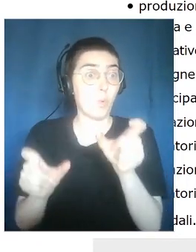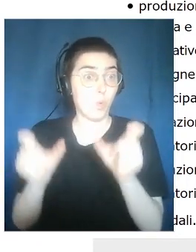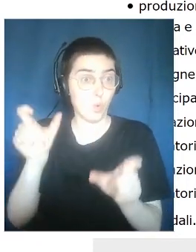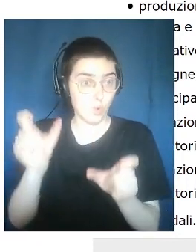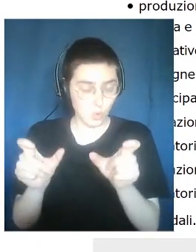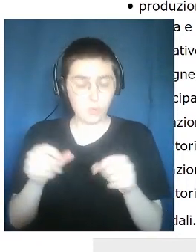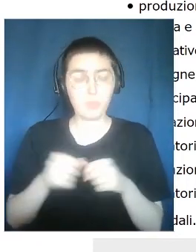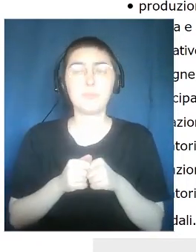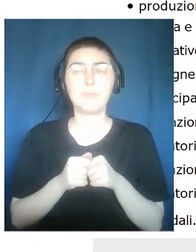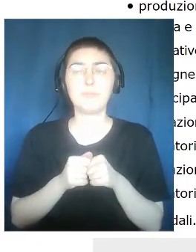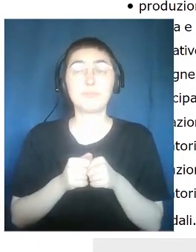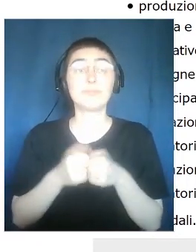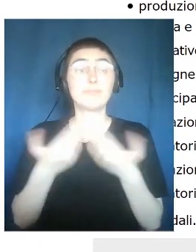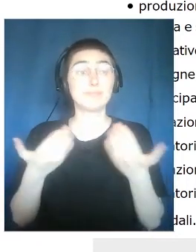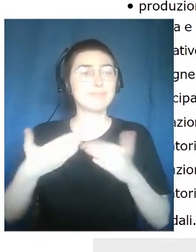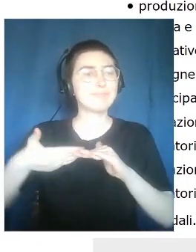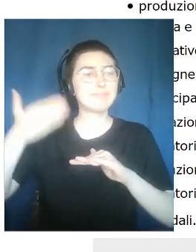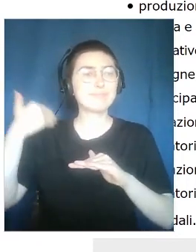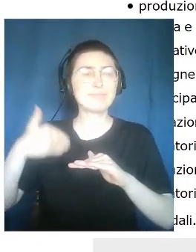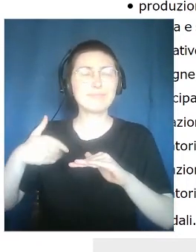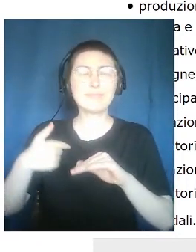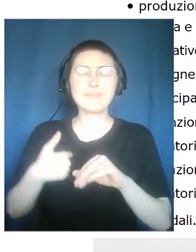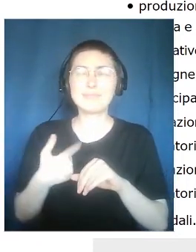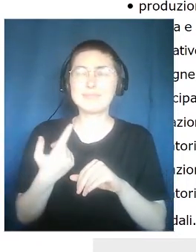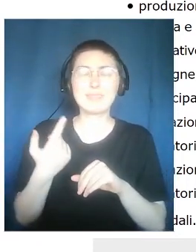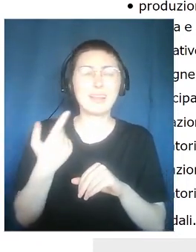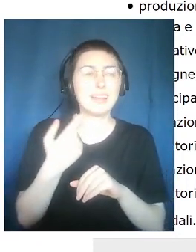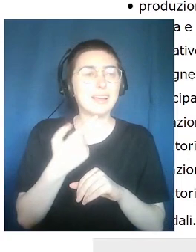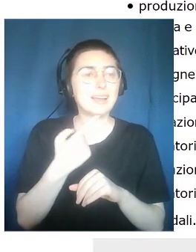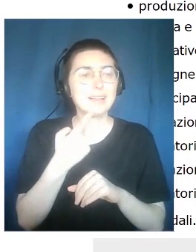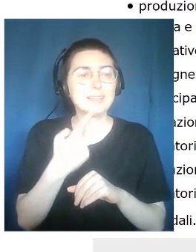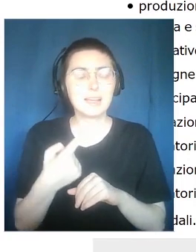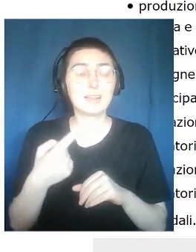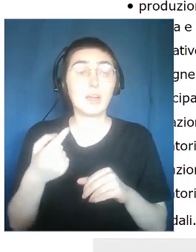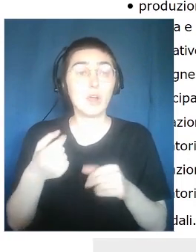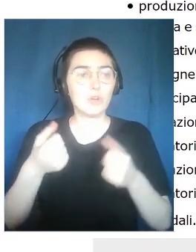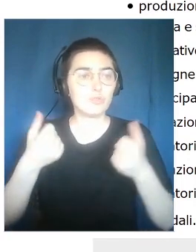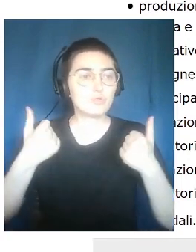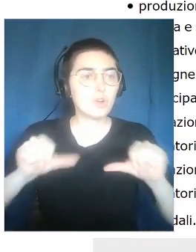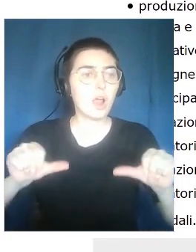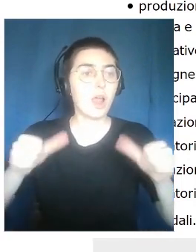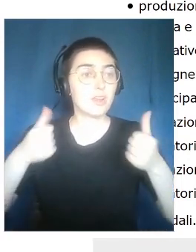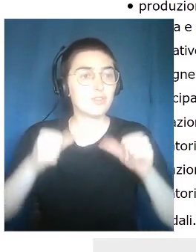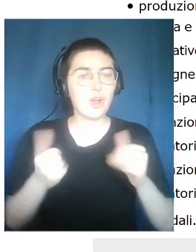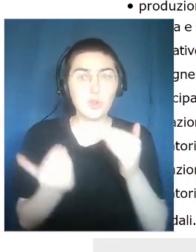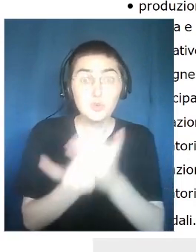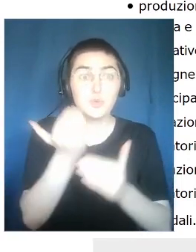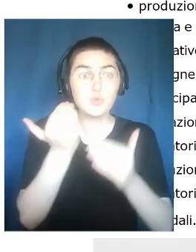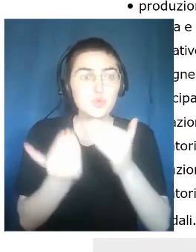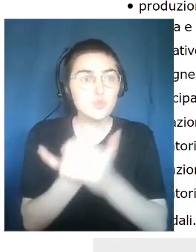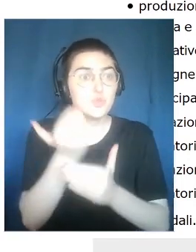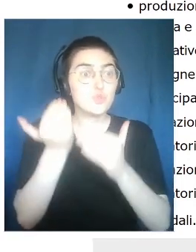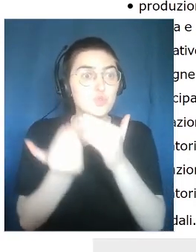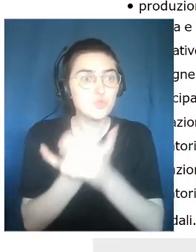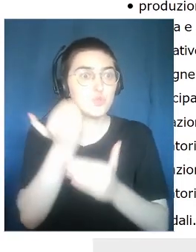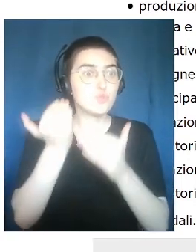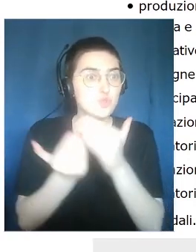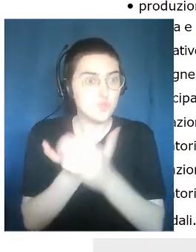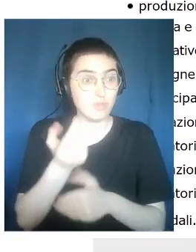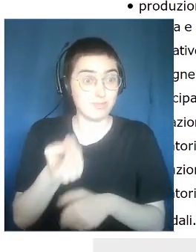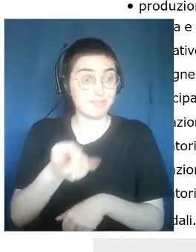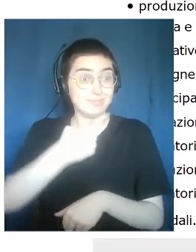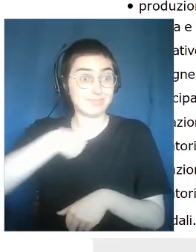corporate sectors and contexts. When I talked about new languages and technologies